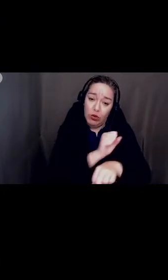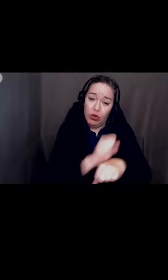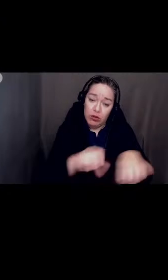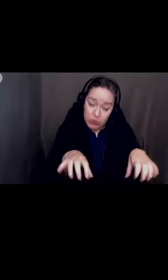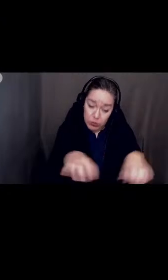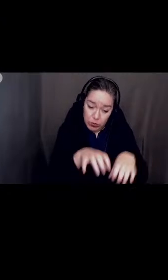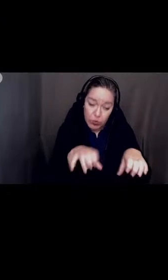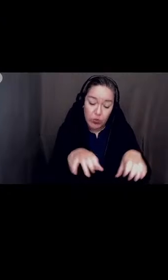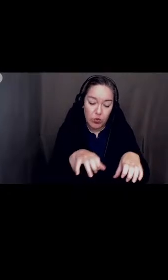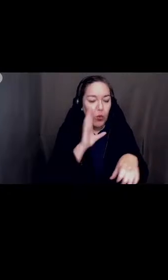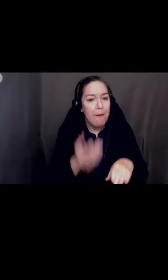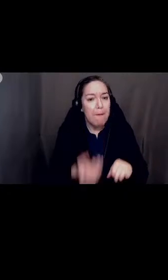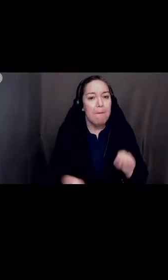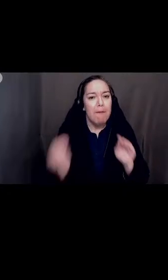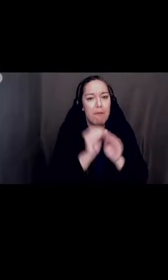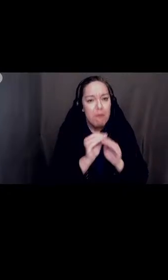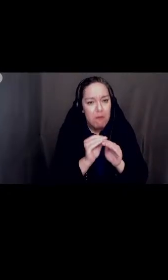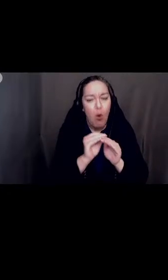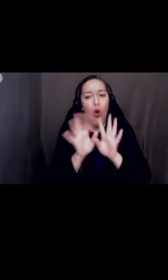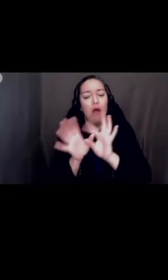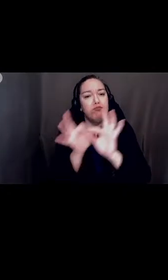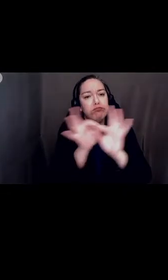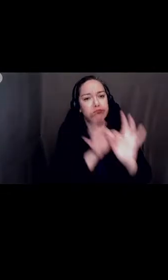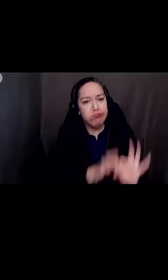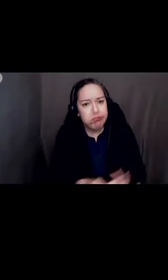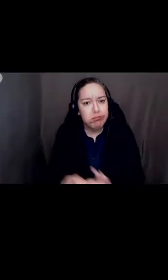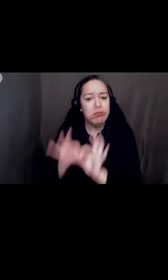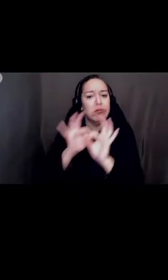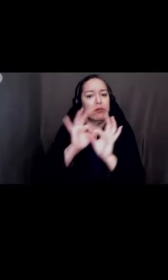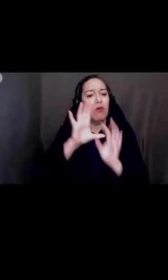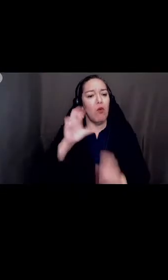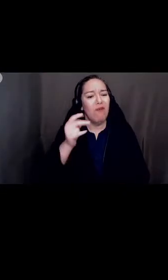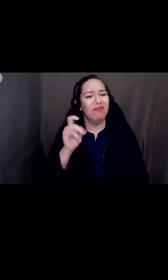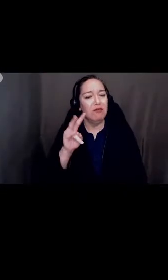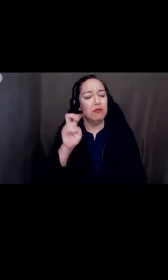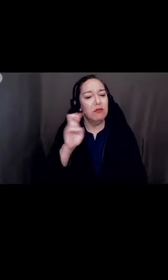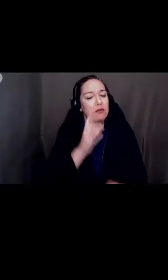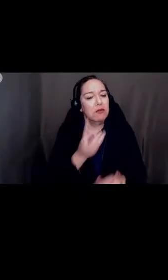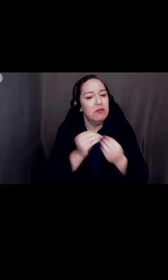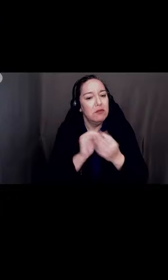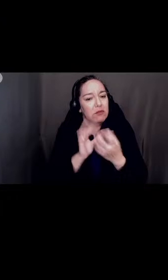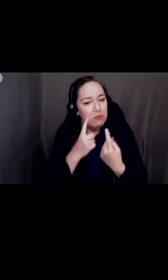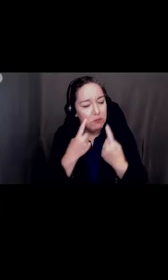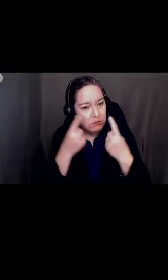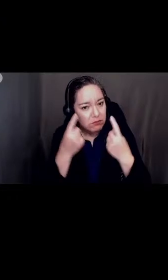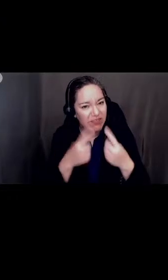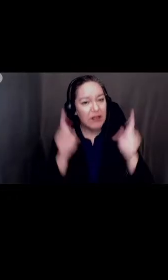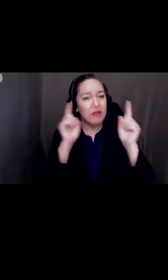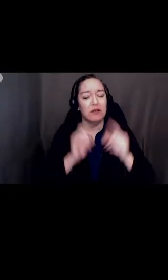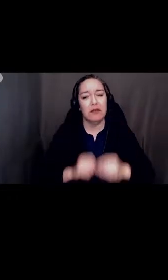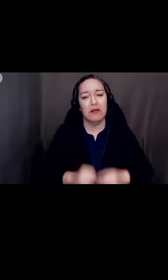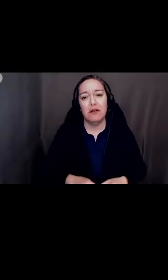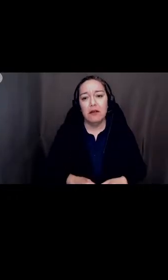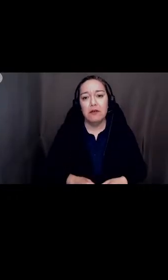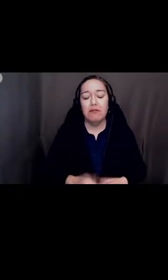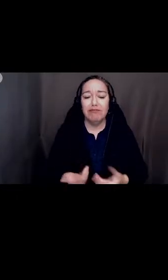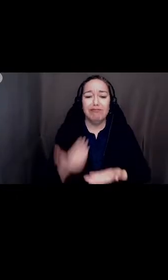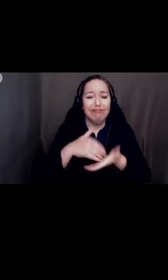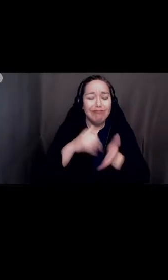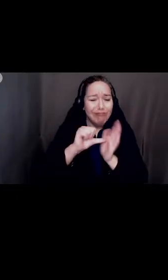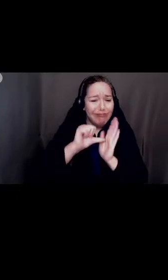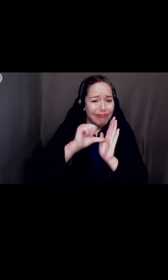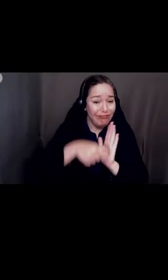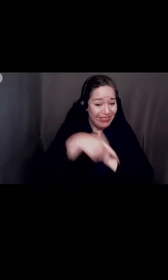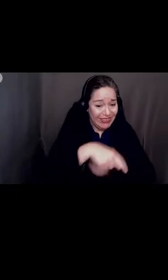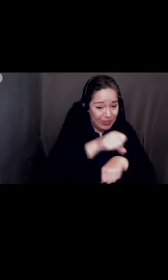cohesive and be effective. And, again, I'll emphasize that this work and the nine building